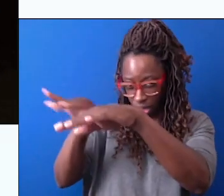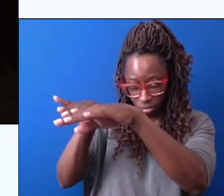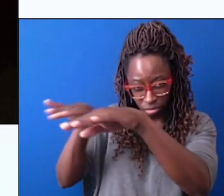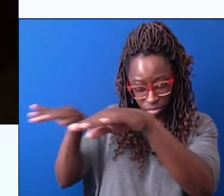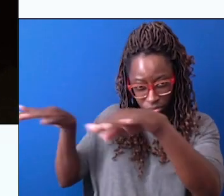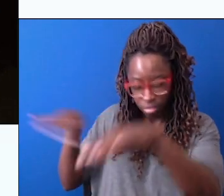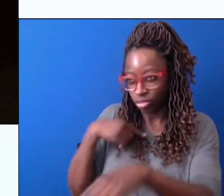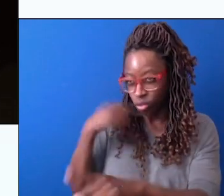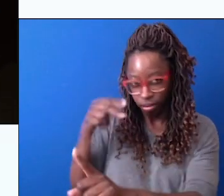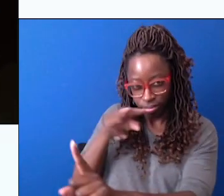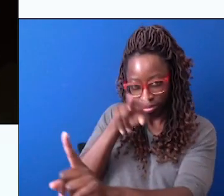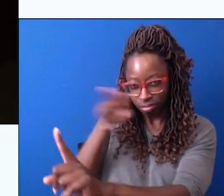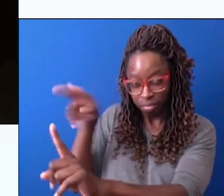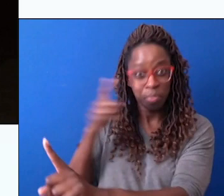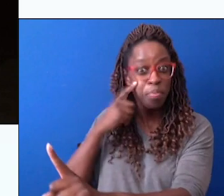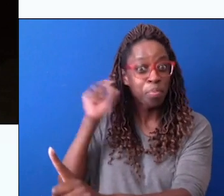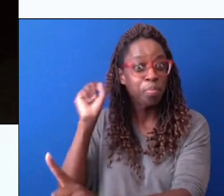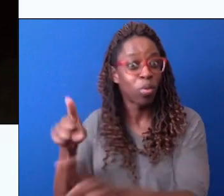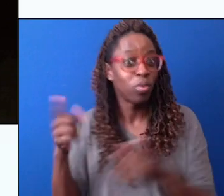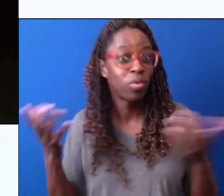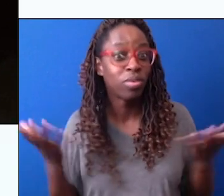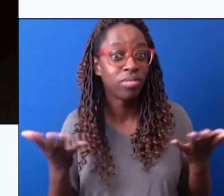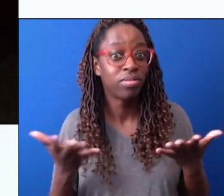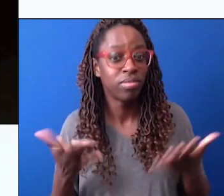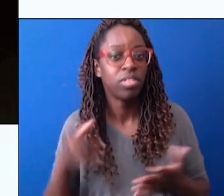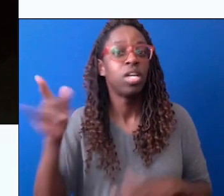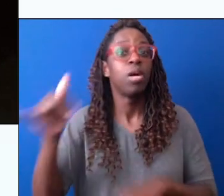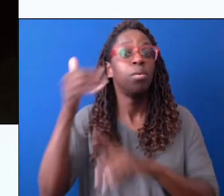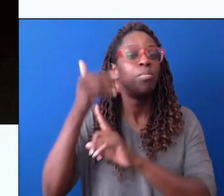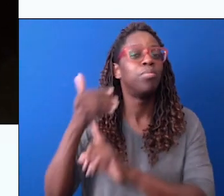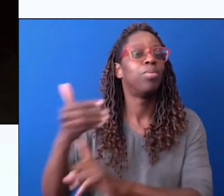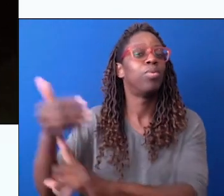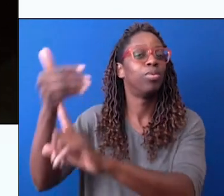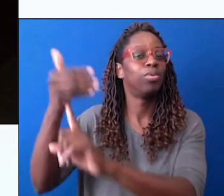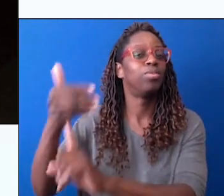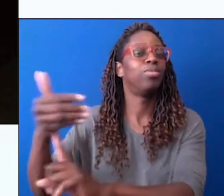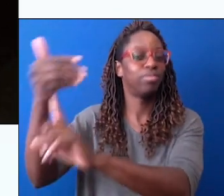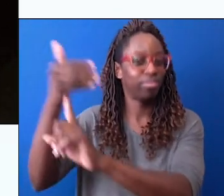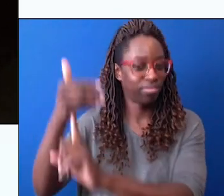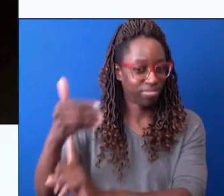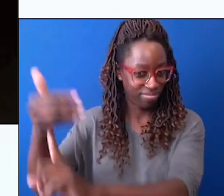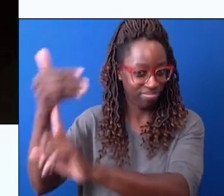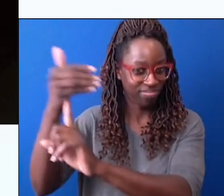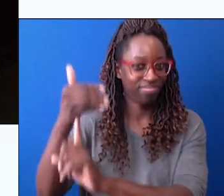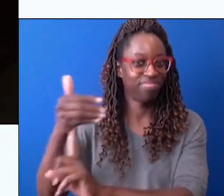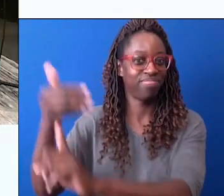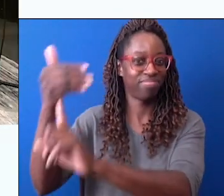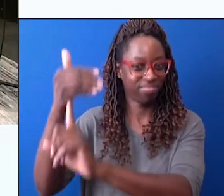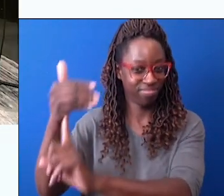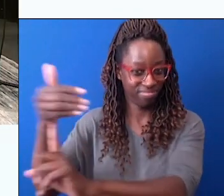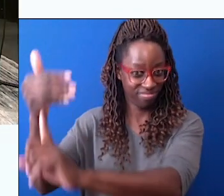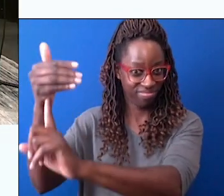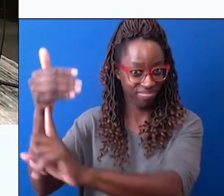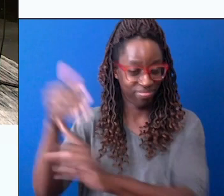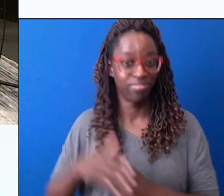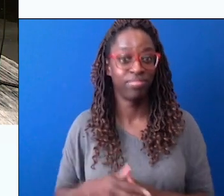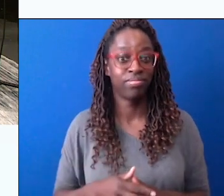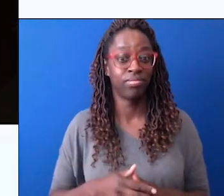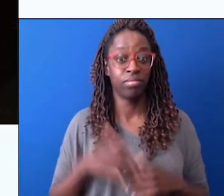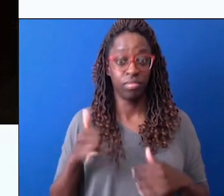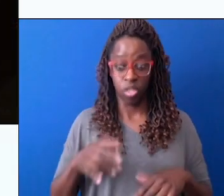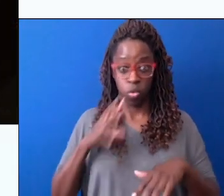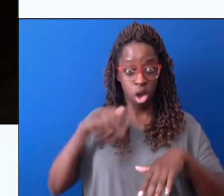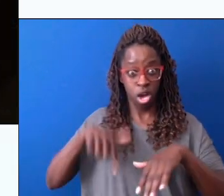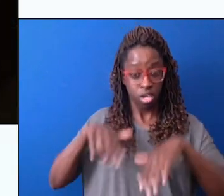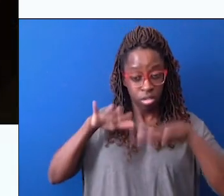ocean. Can you look out into the ocean? And you know what I saw? I saw a little boat that was going up and down,